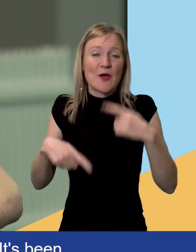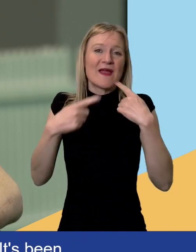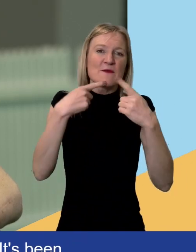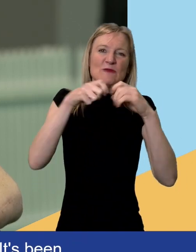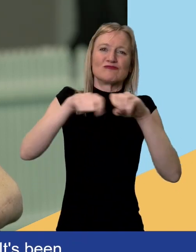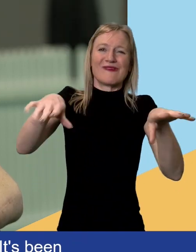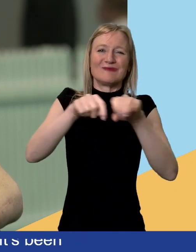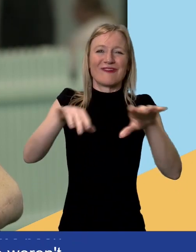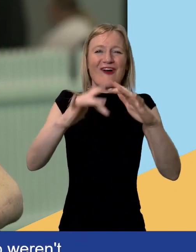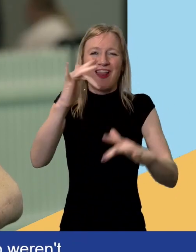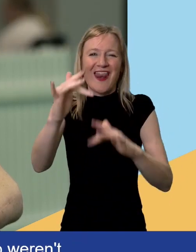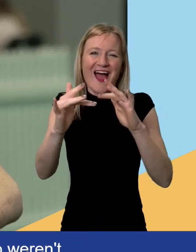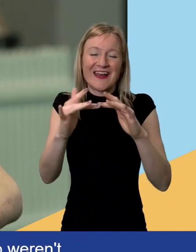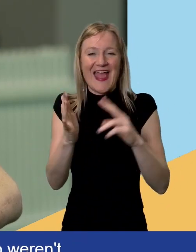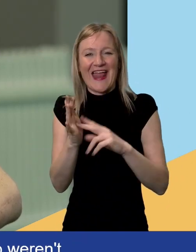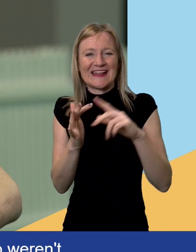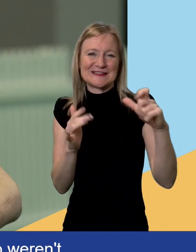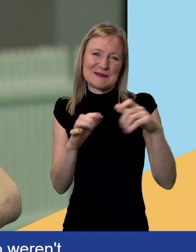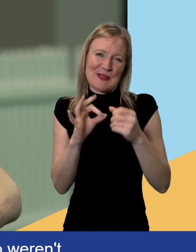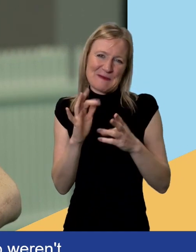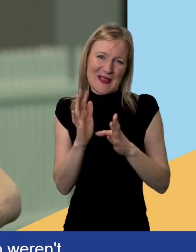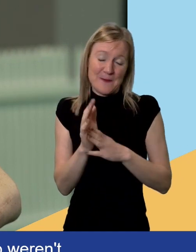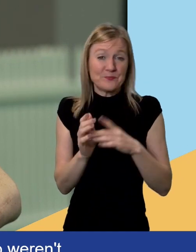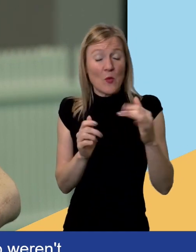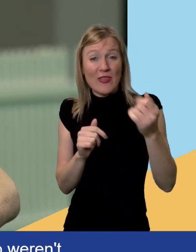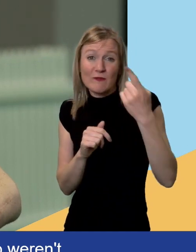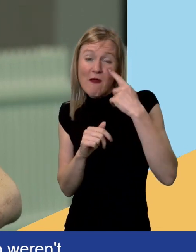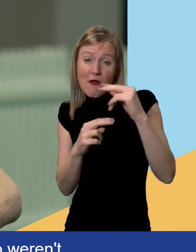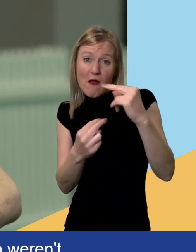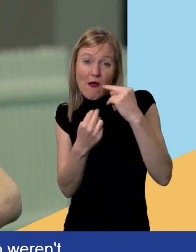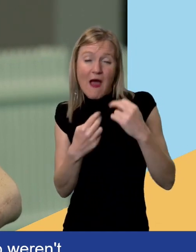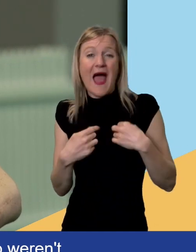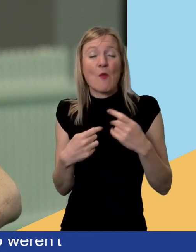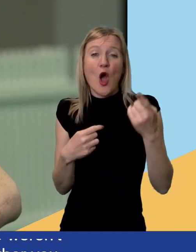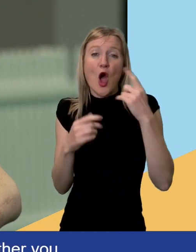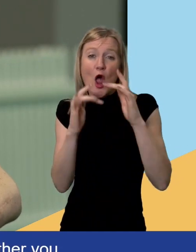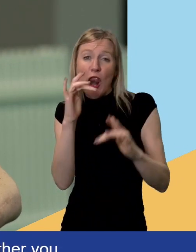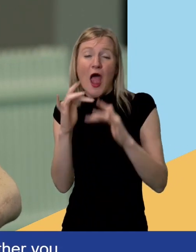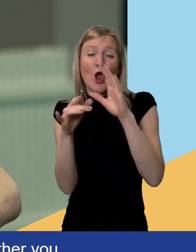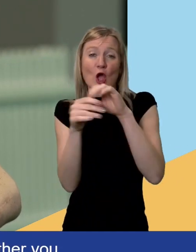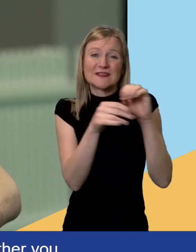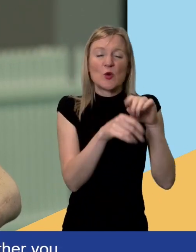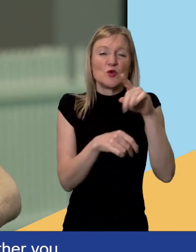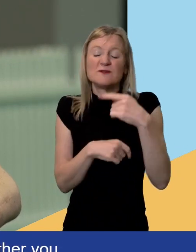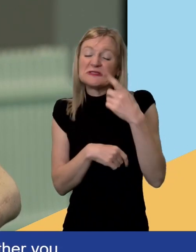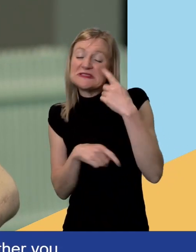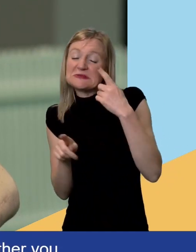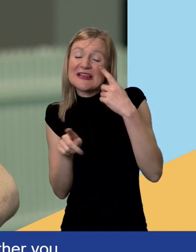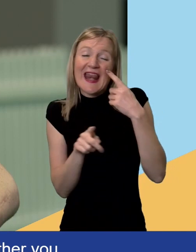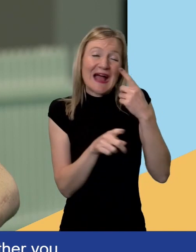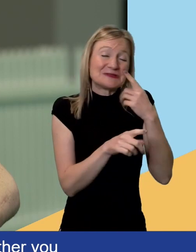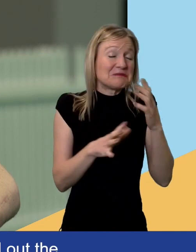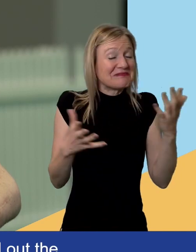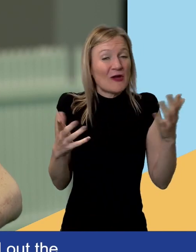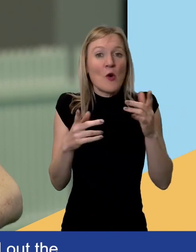the NEC in Birmingham. Whether you've tuned in to all of the online content or just dipped in and out for the sessions you're most interested in, or